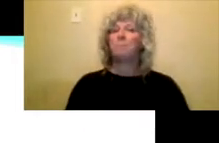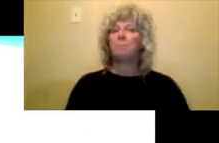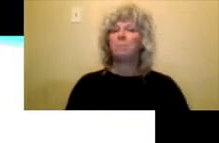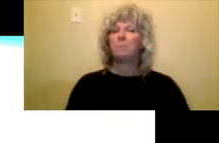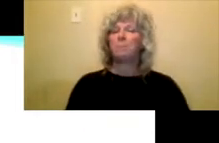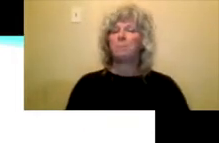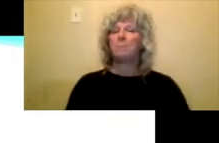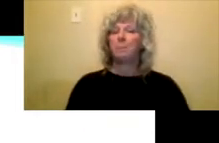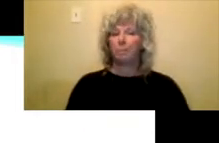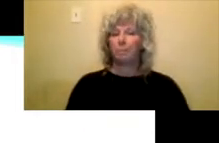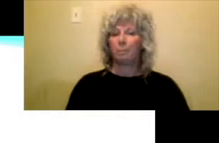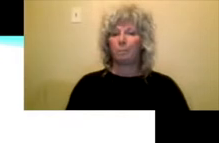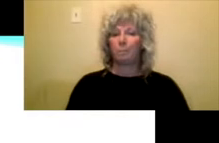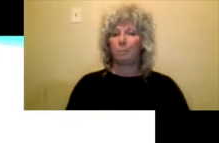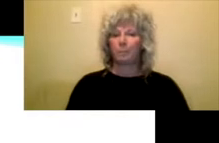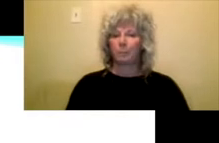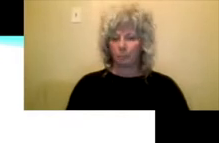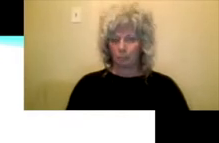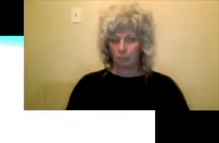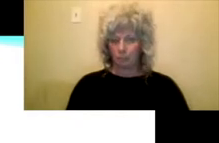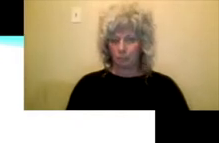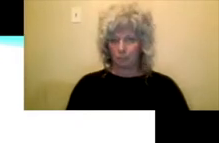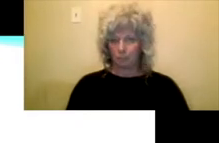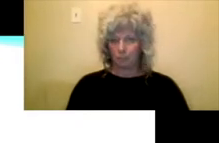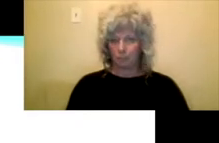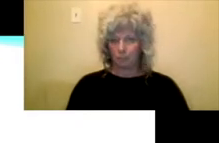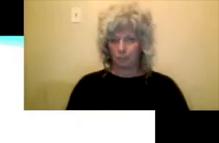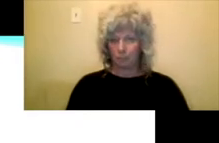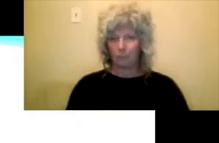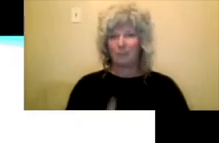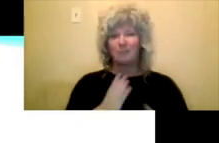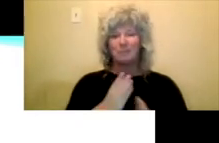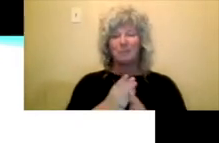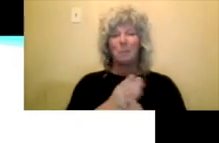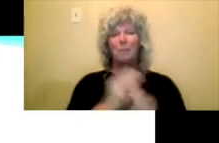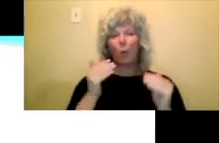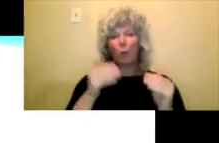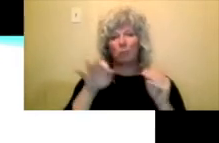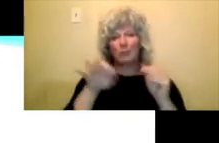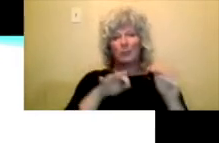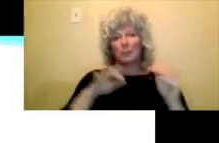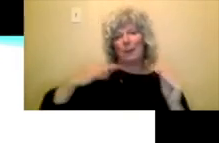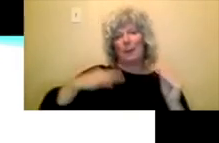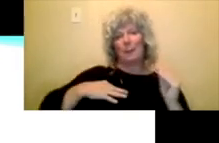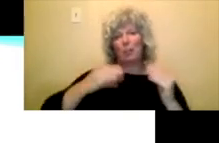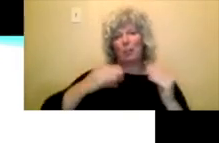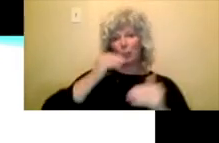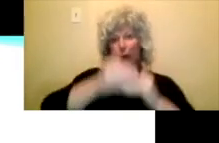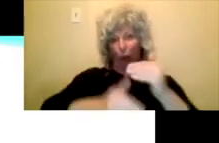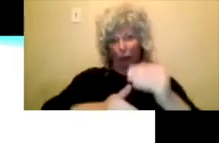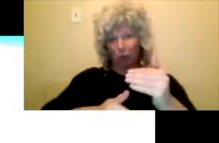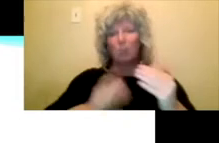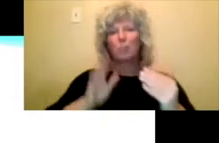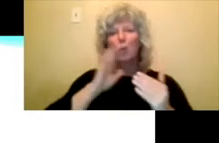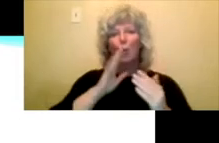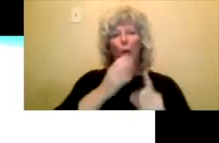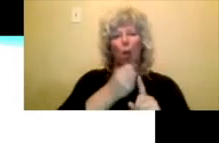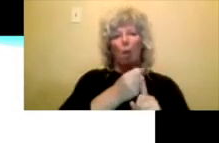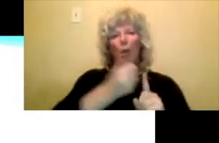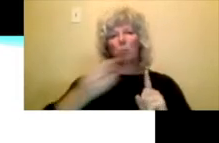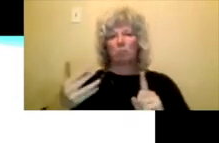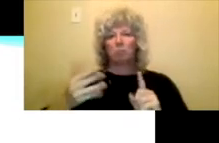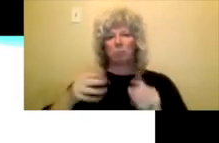And before we move into the application, I'm just going to talk a bit about application accessibility